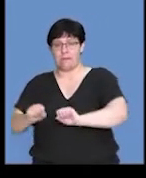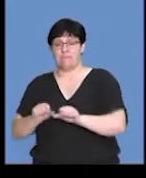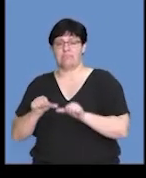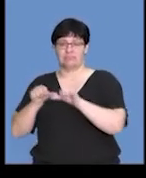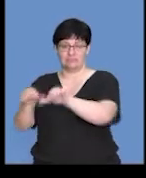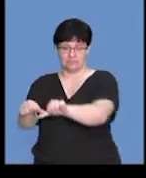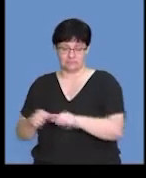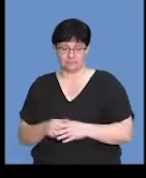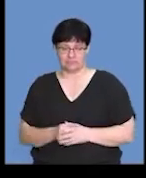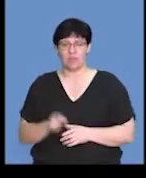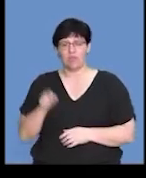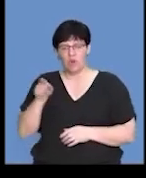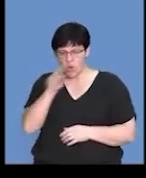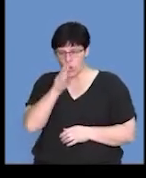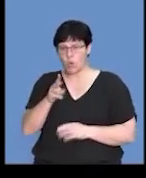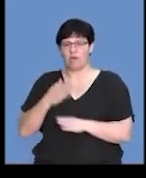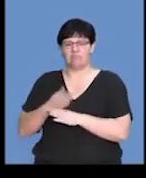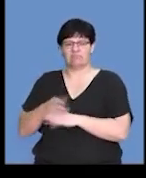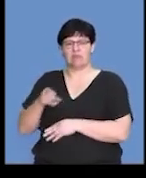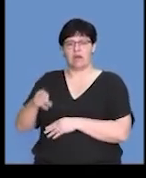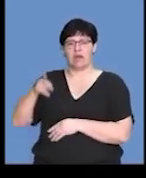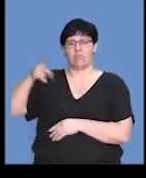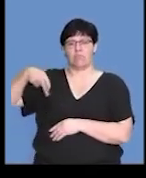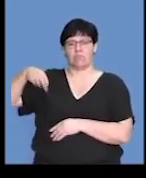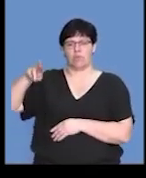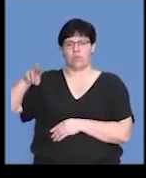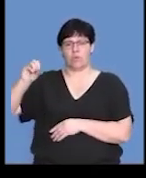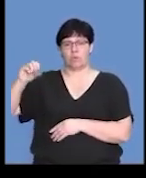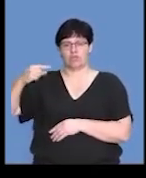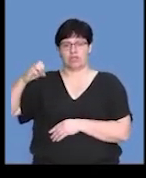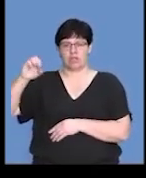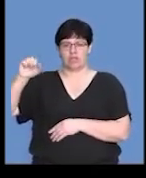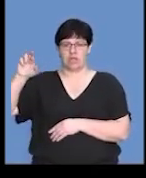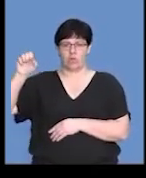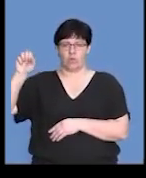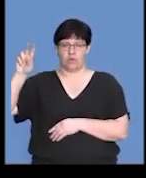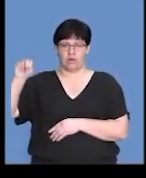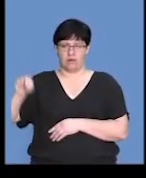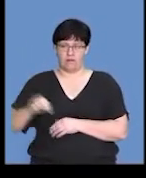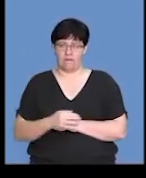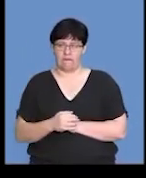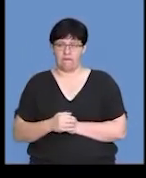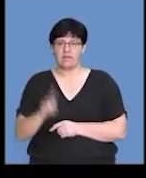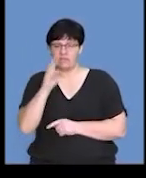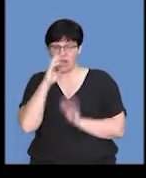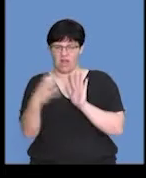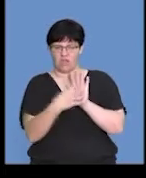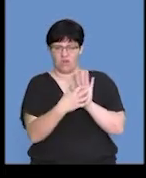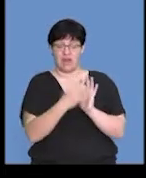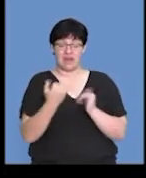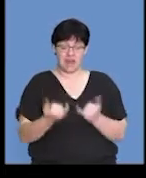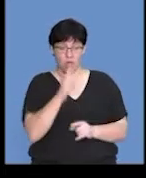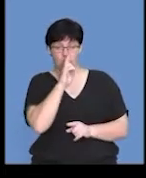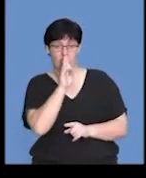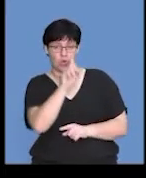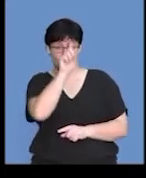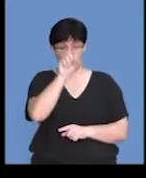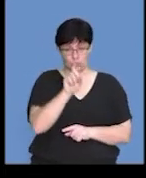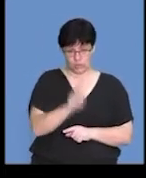we'll look at the function of progesterone. So that's kind of very quickly analyzing the graph. We now need to look at the questions